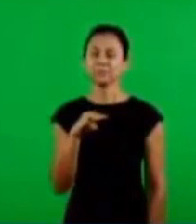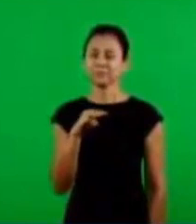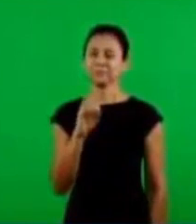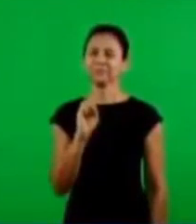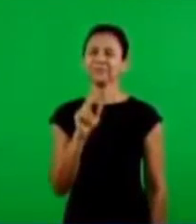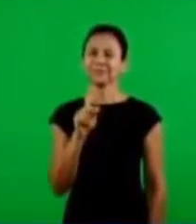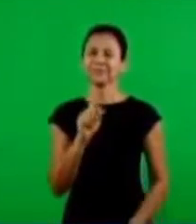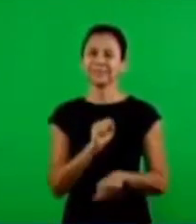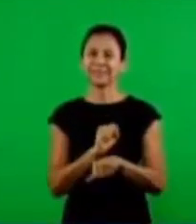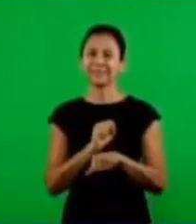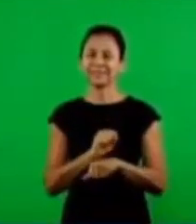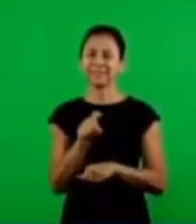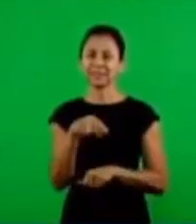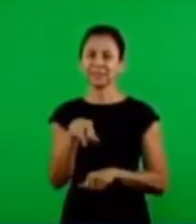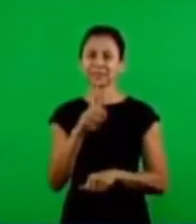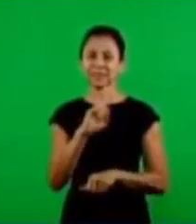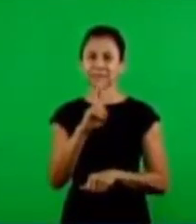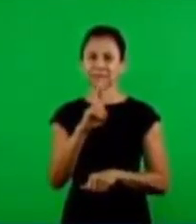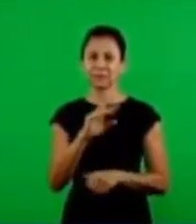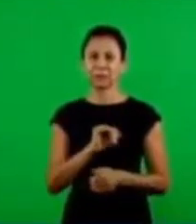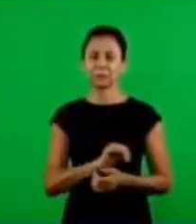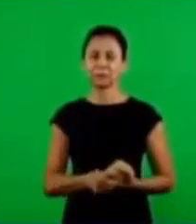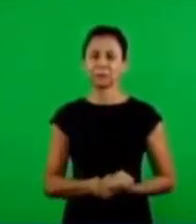you two minutes.